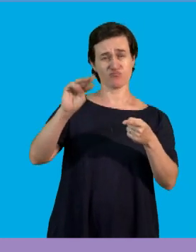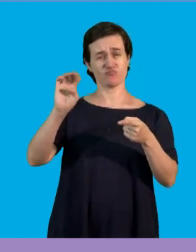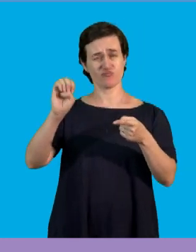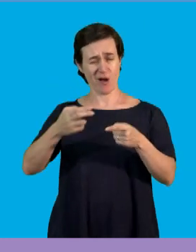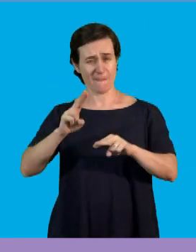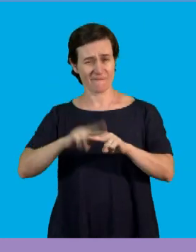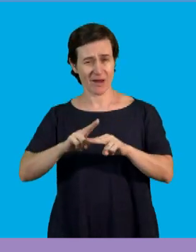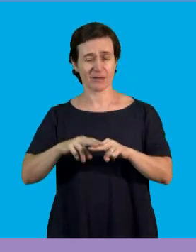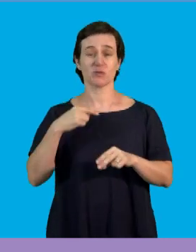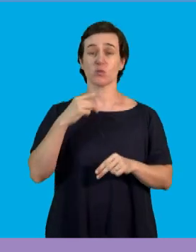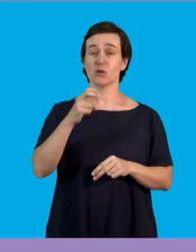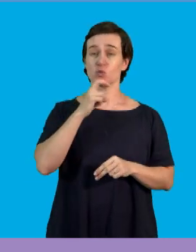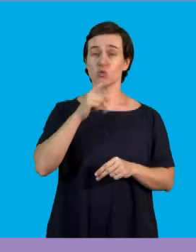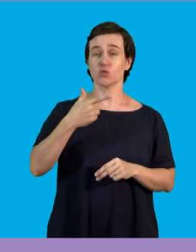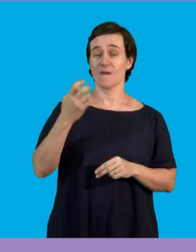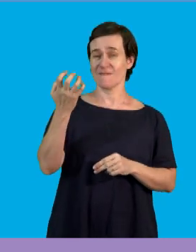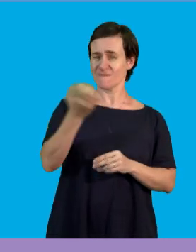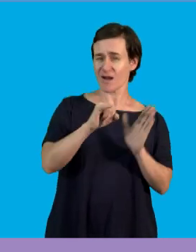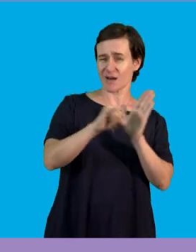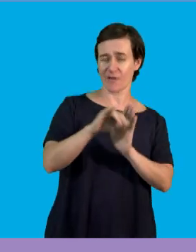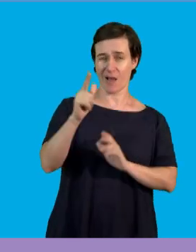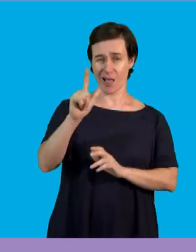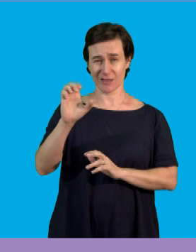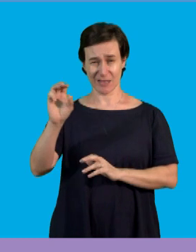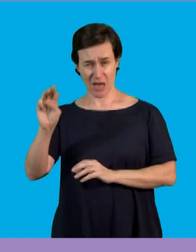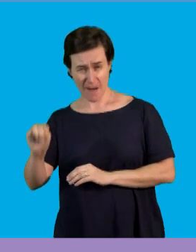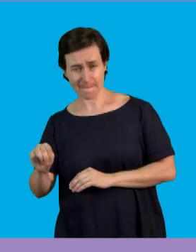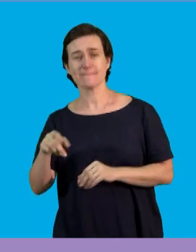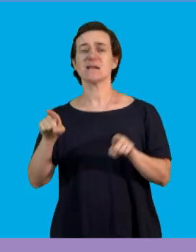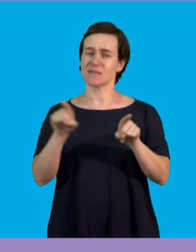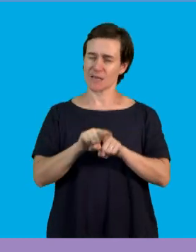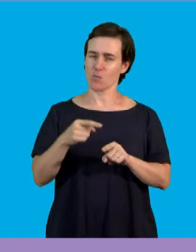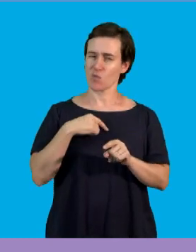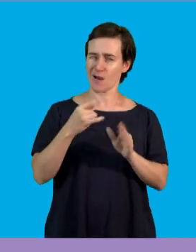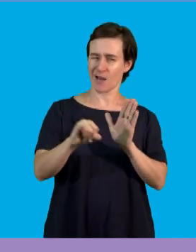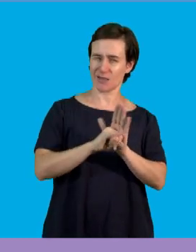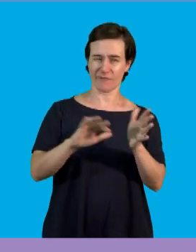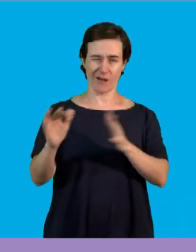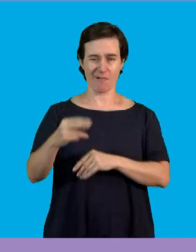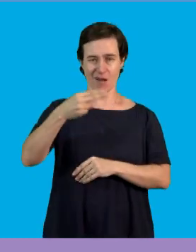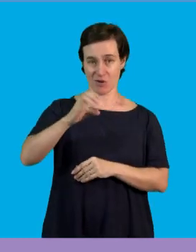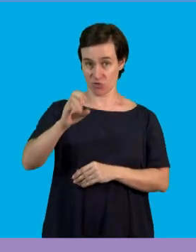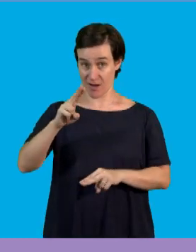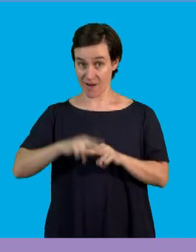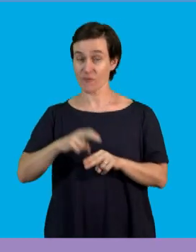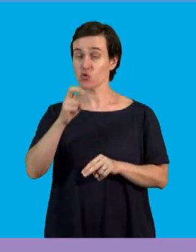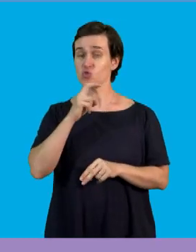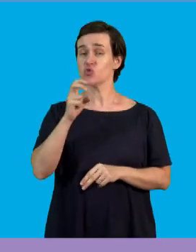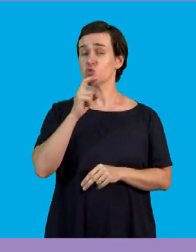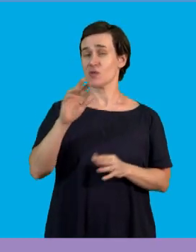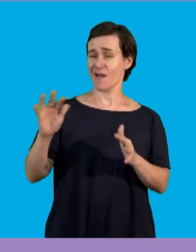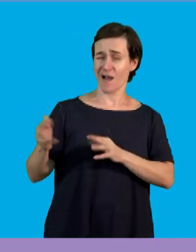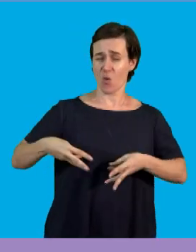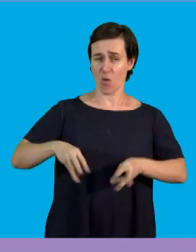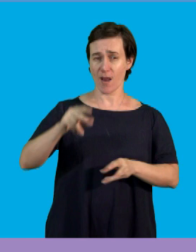common multiple using prime factorization and we focused on the highest common factor using